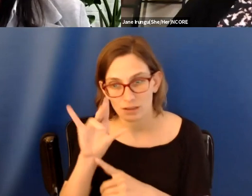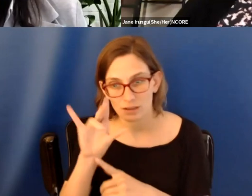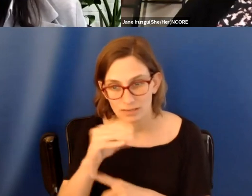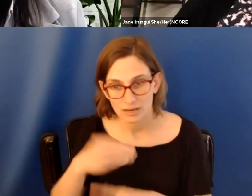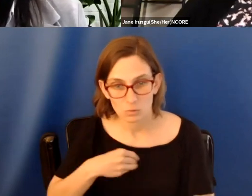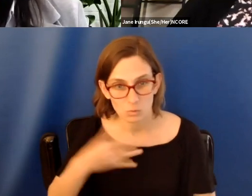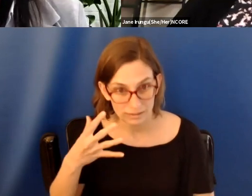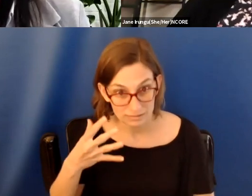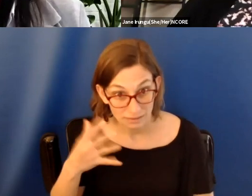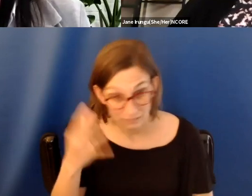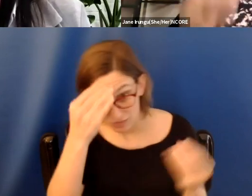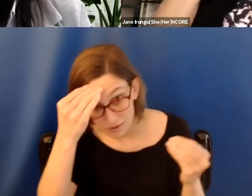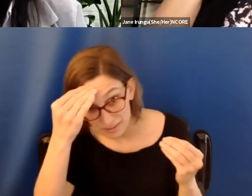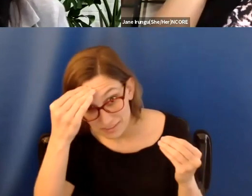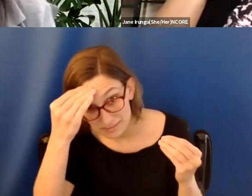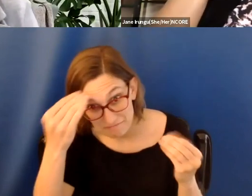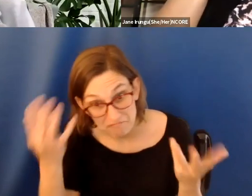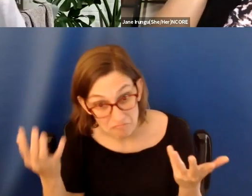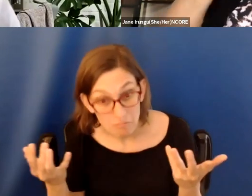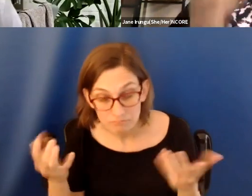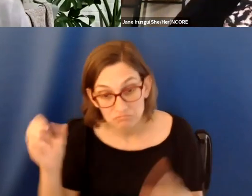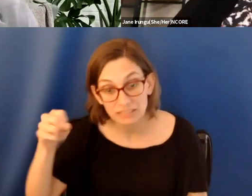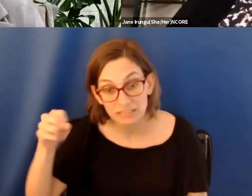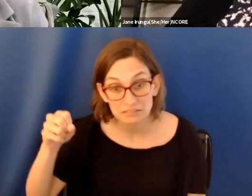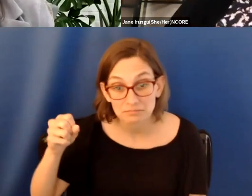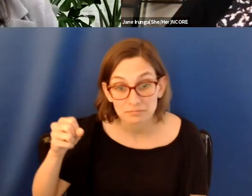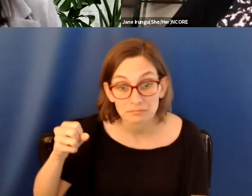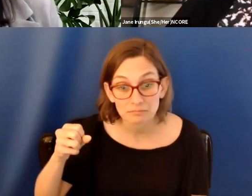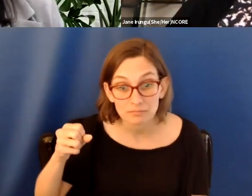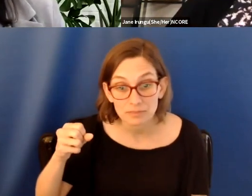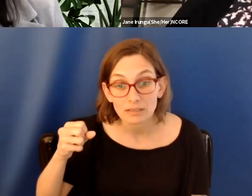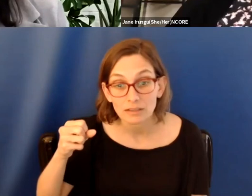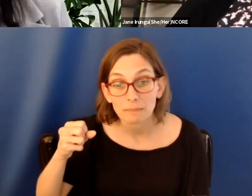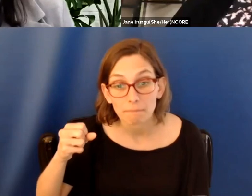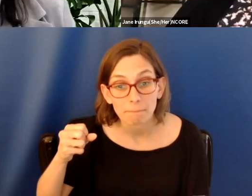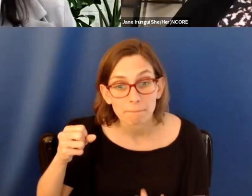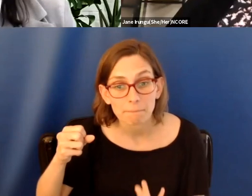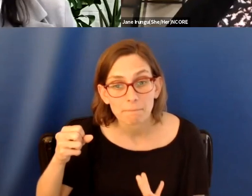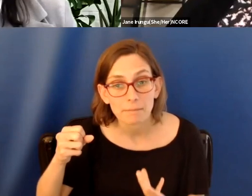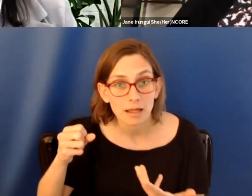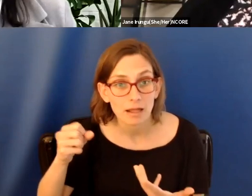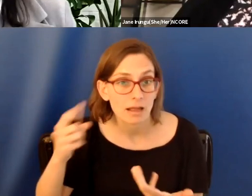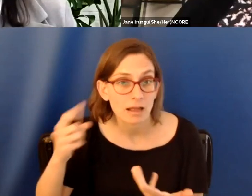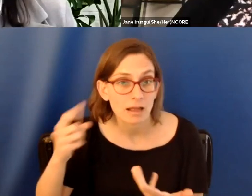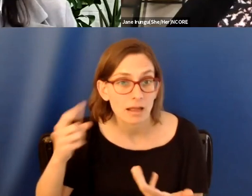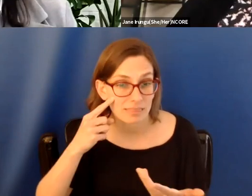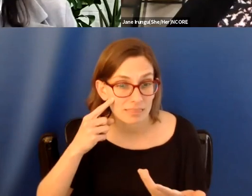Have I thought about them? Yes. Um, I think that it is, um,